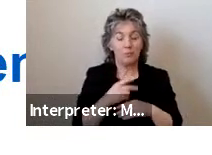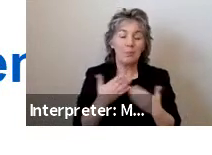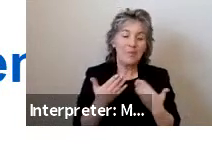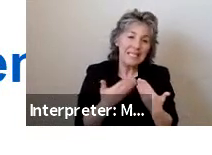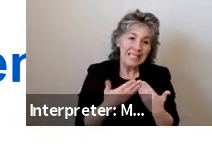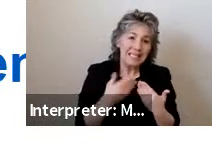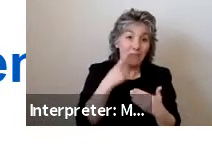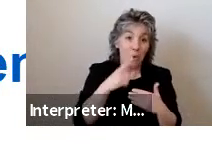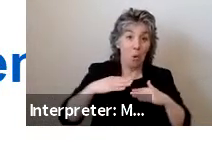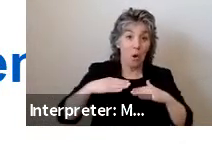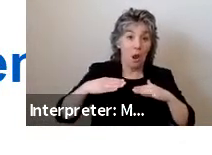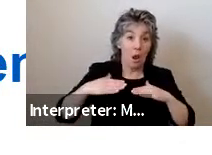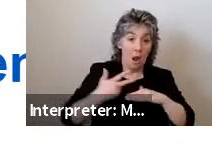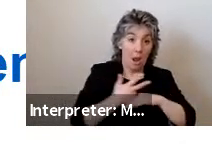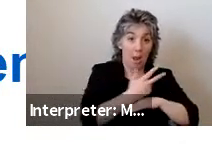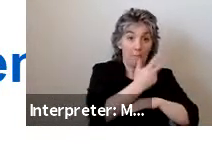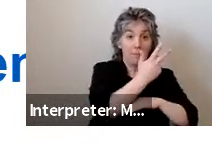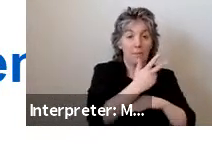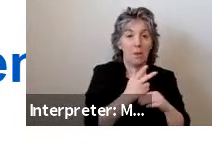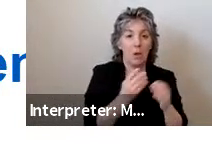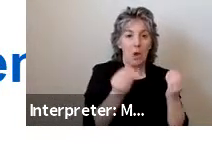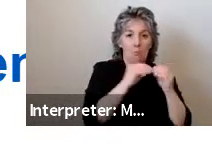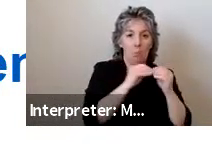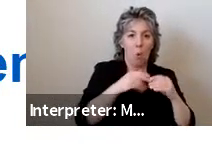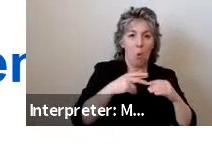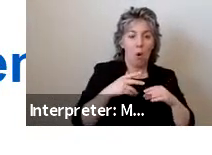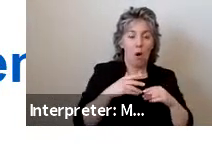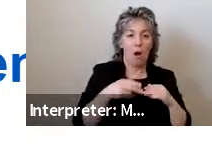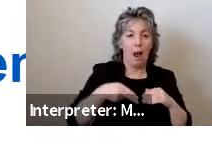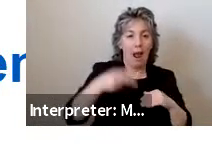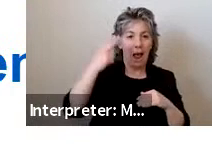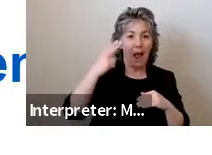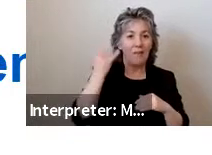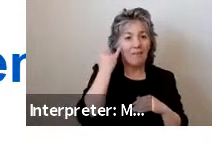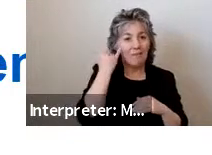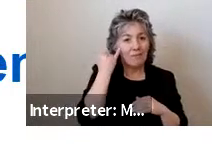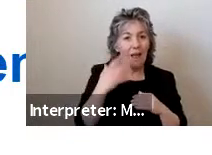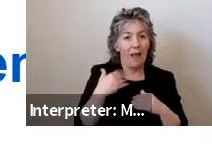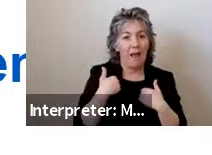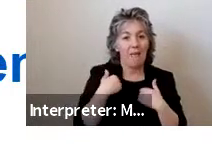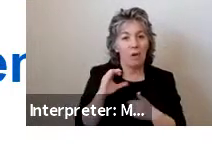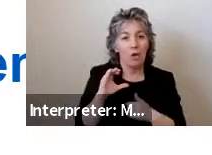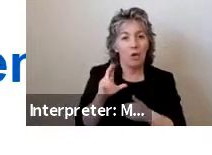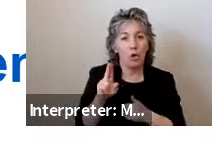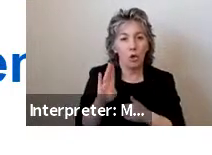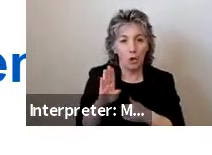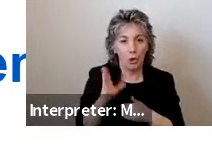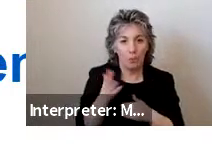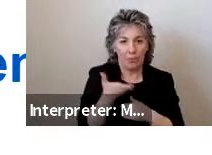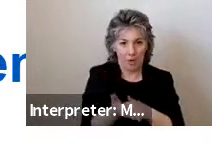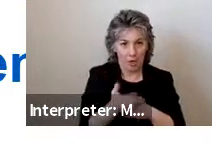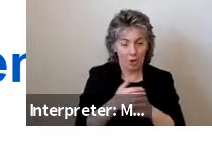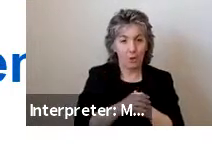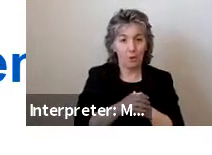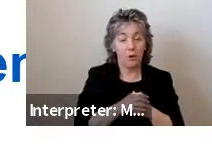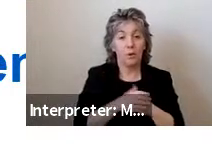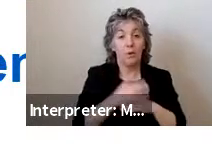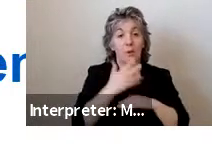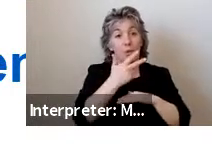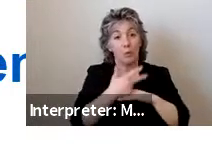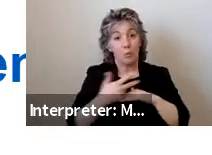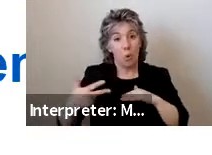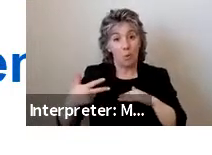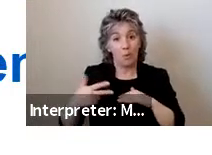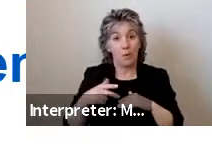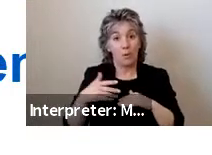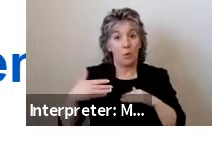use trended higher for ramp conditions involving curves for each of the user groups. With ramp deployment conditions of a 6